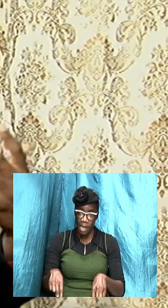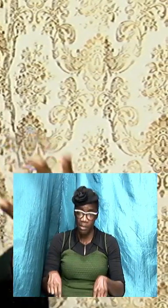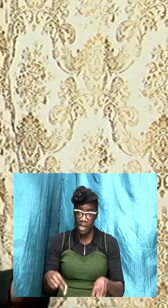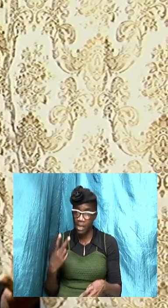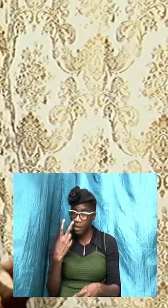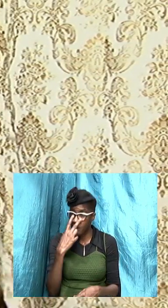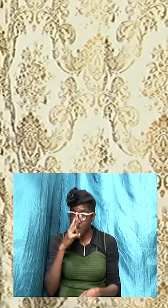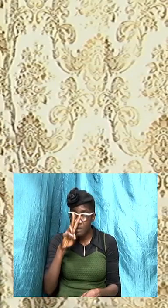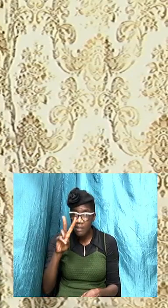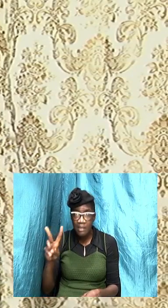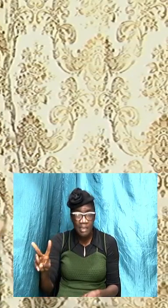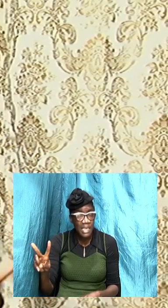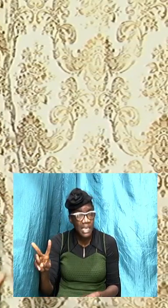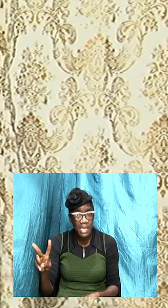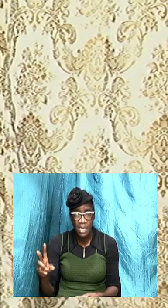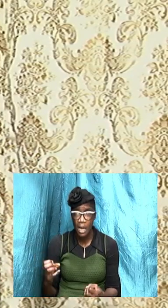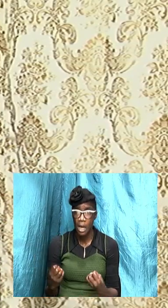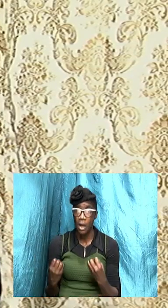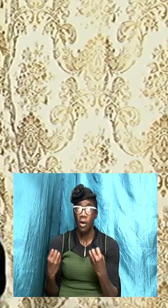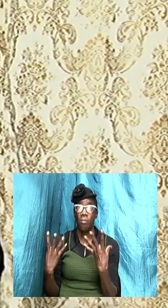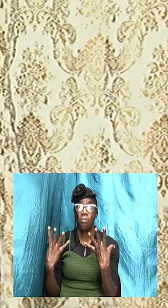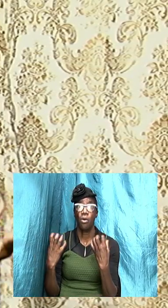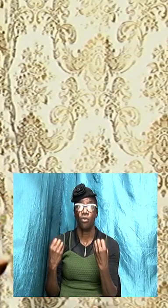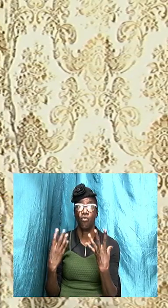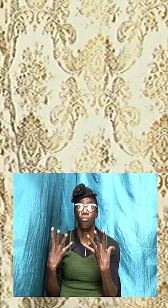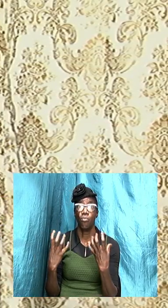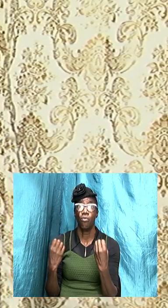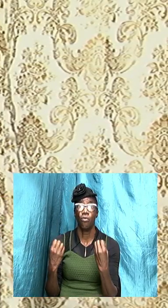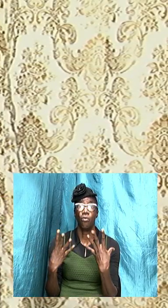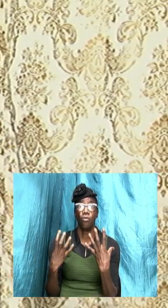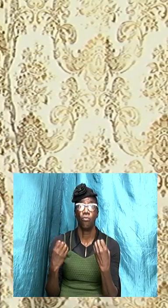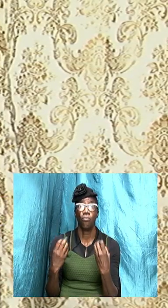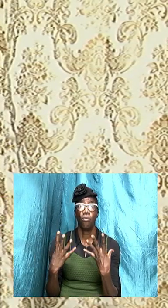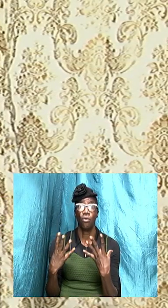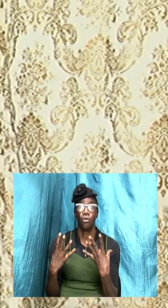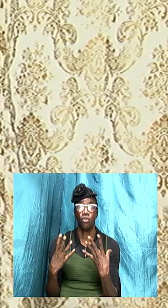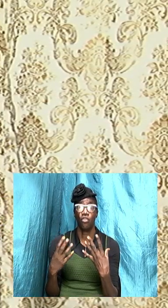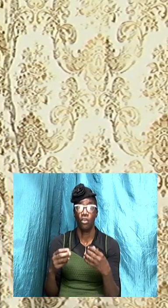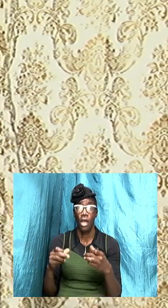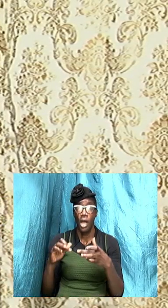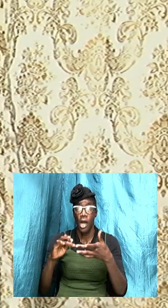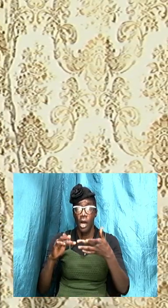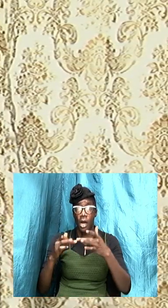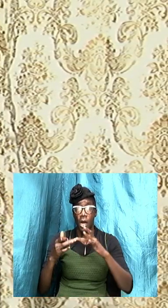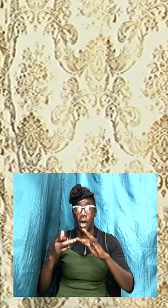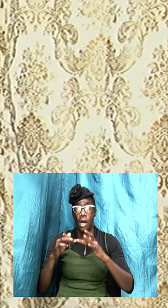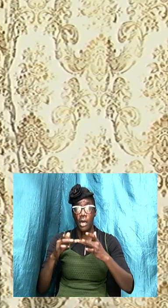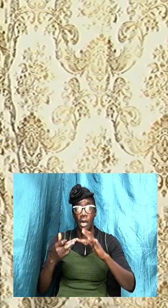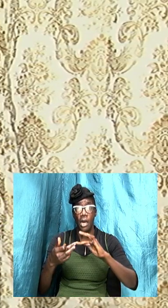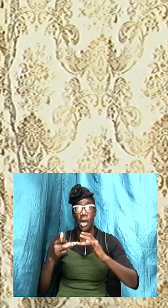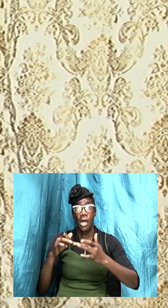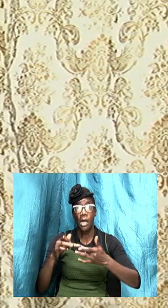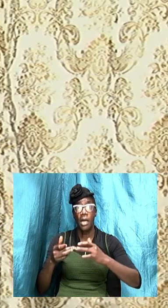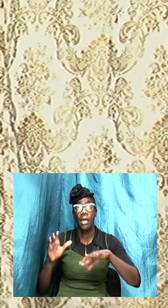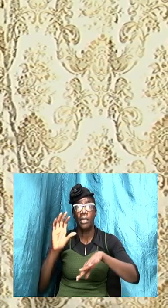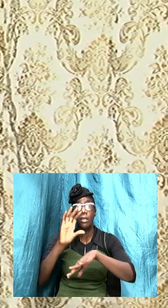a flurry we have seen growth in online churches